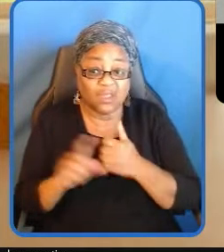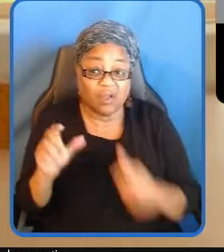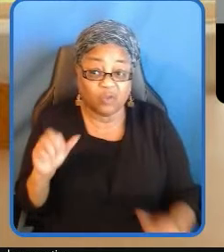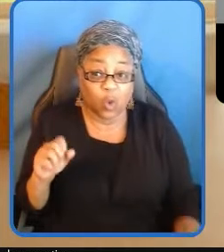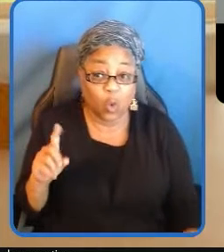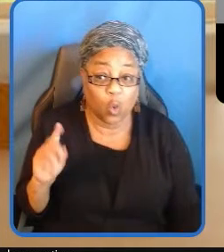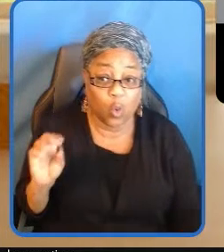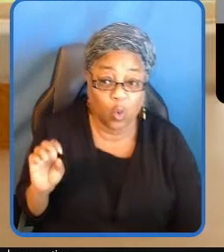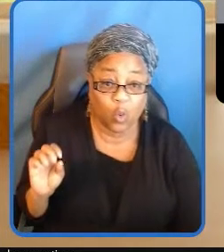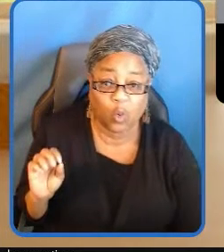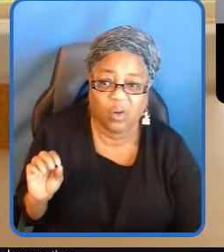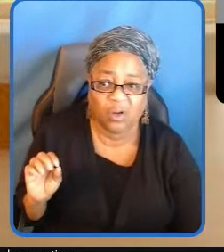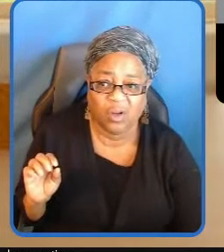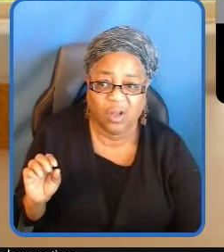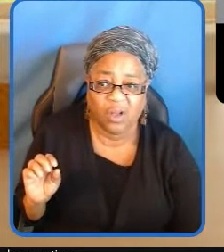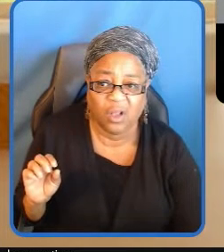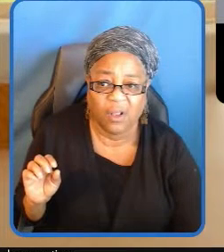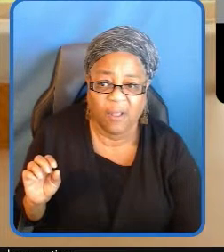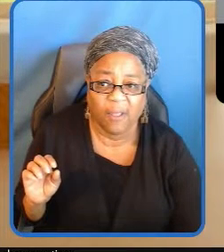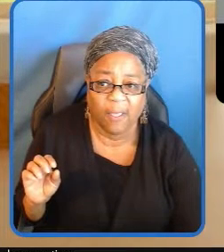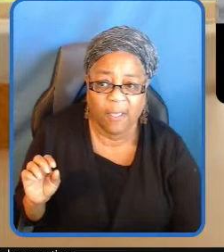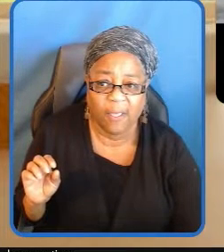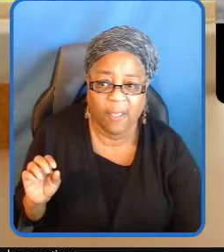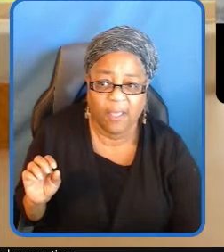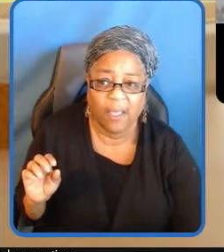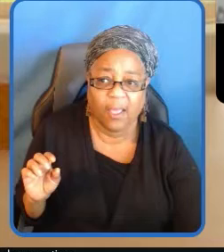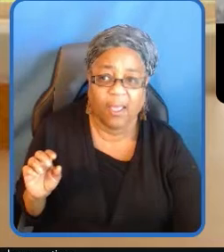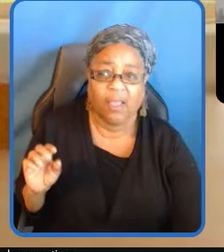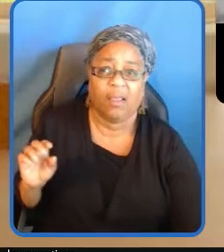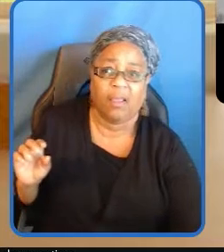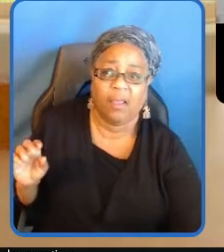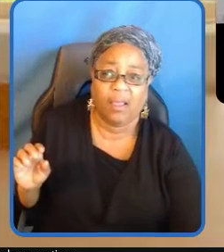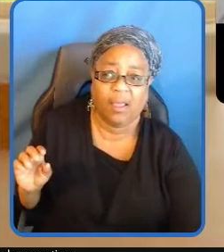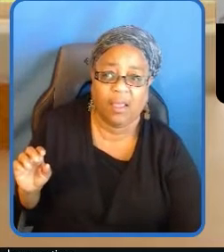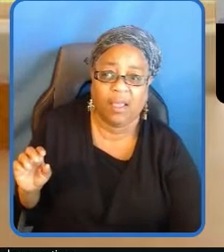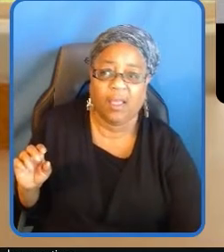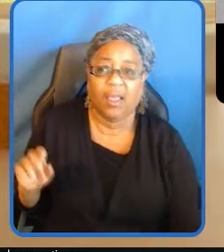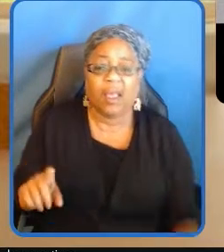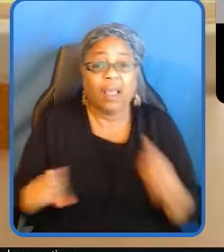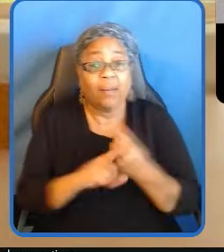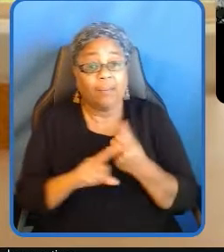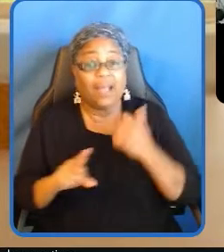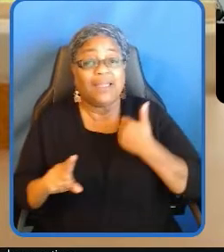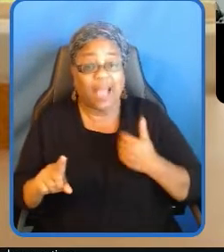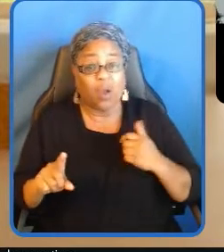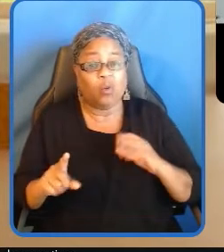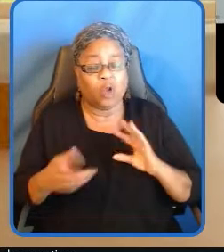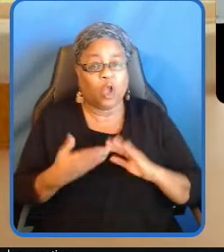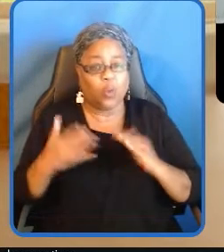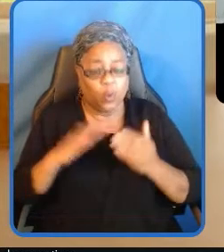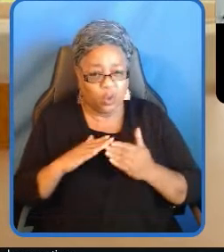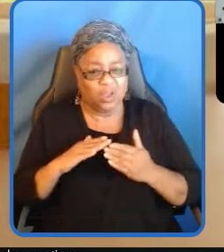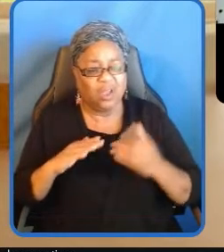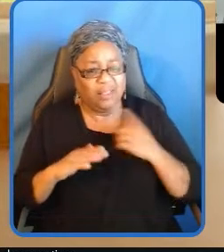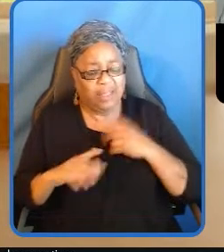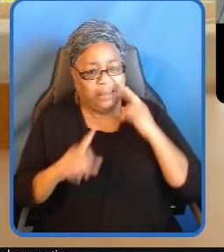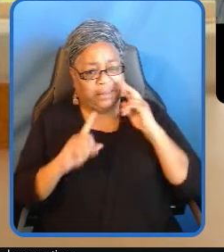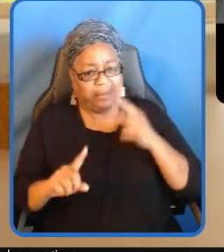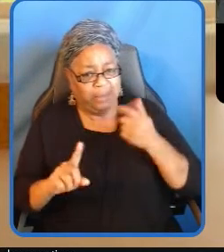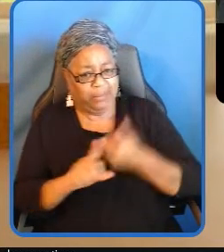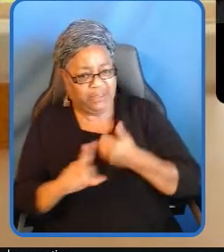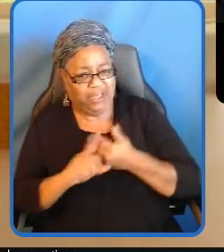that we serve girls get a chance to see themselves as technologists and they can bring those resources back to their communities and make a change